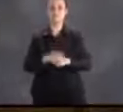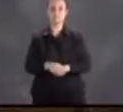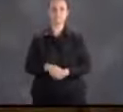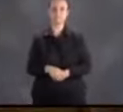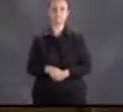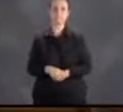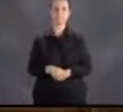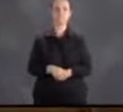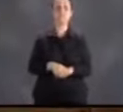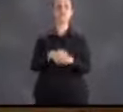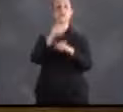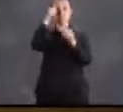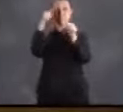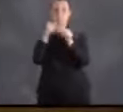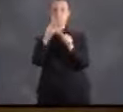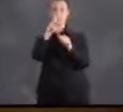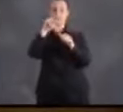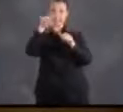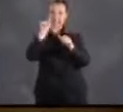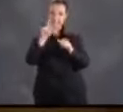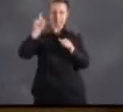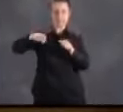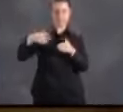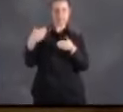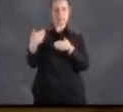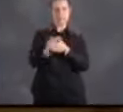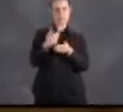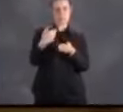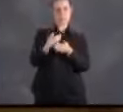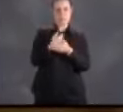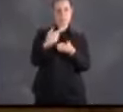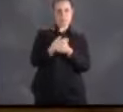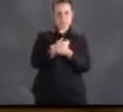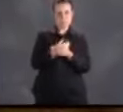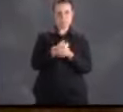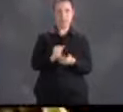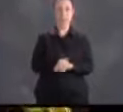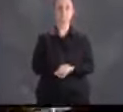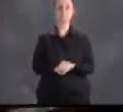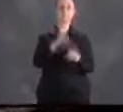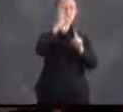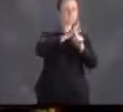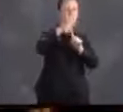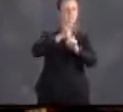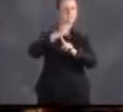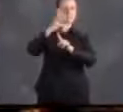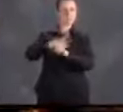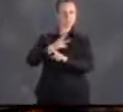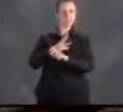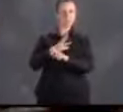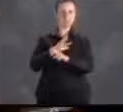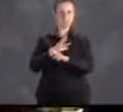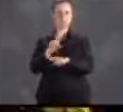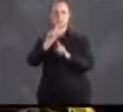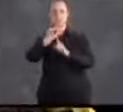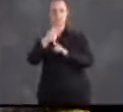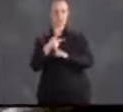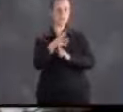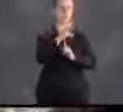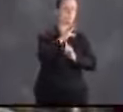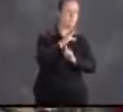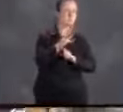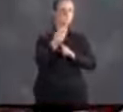Finally, your kit isn't complete if it isn't up to date. Set a time every six months to rotate fresh food,